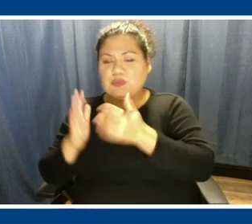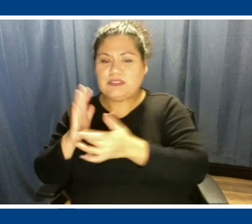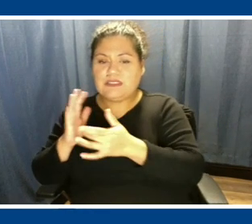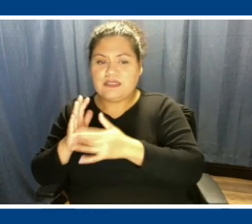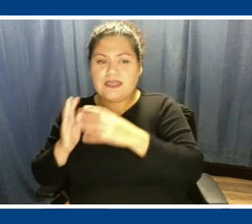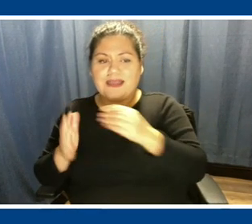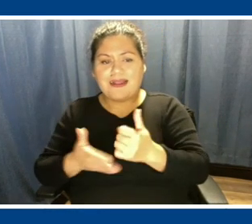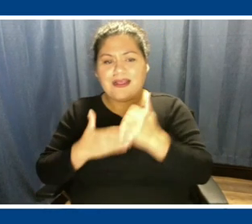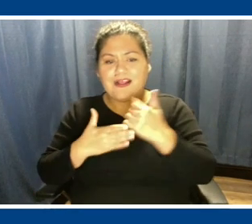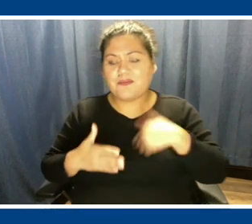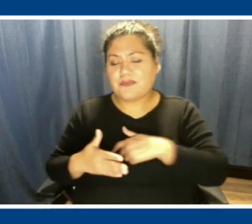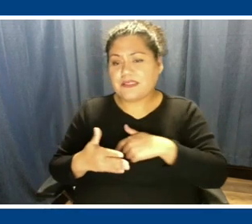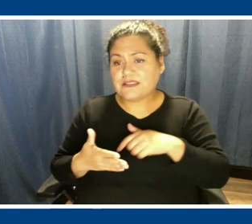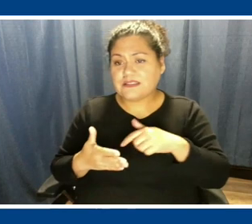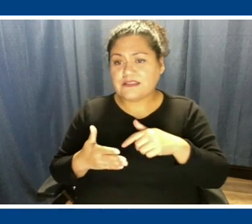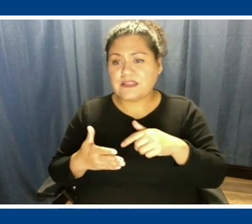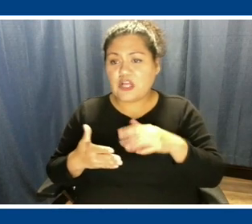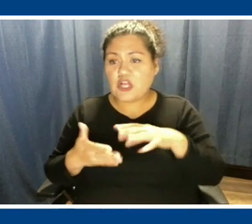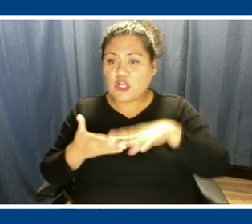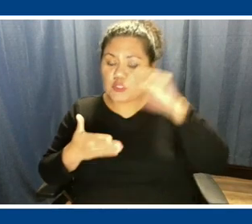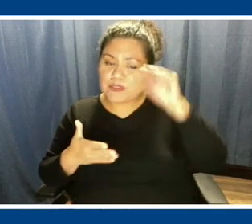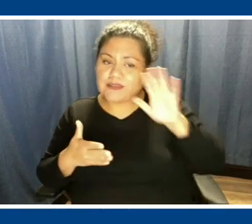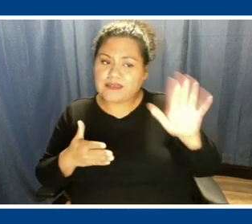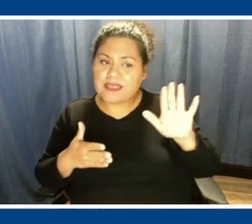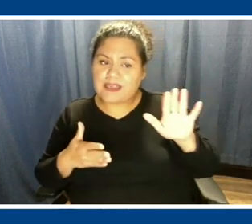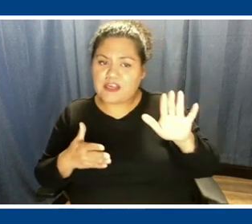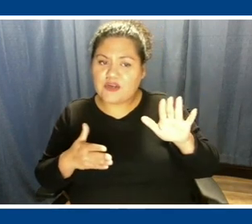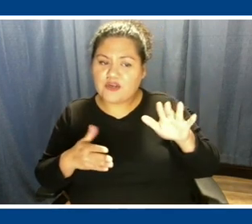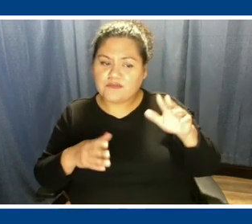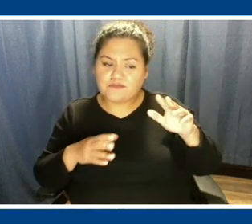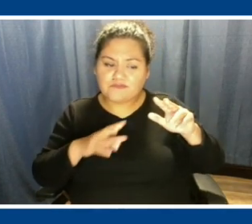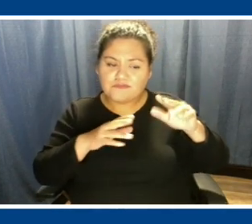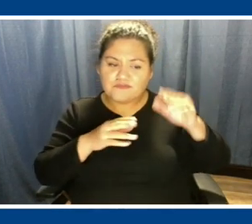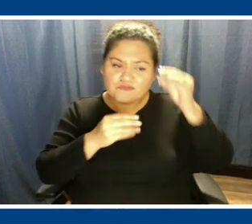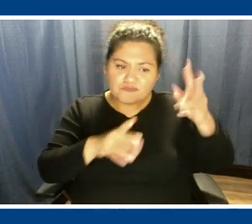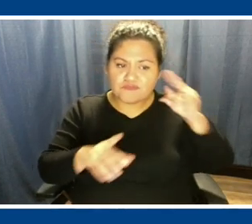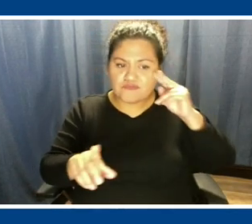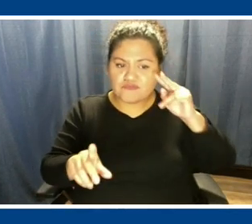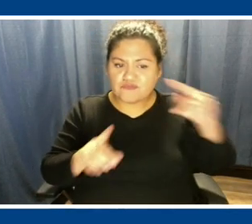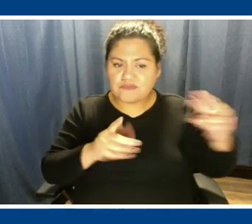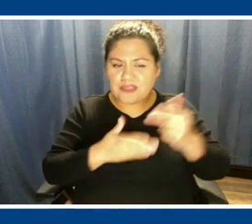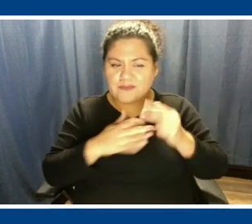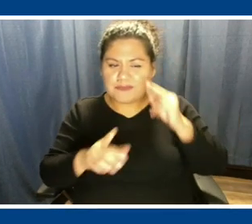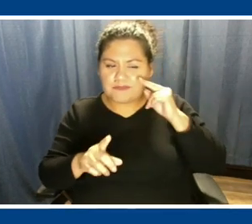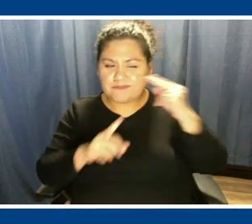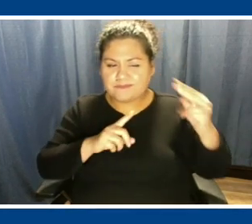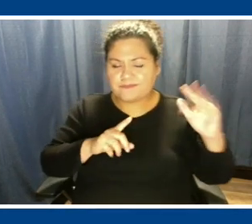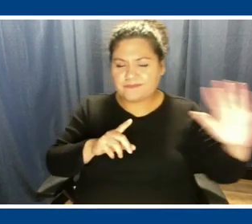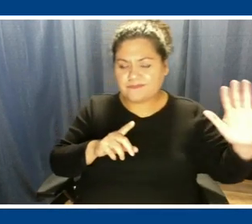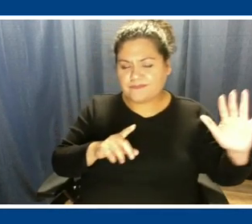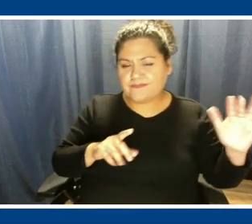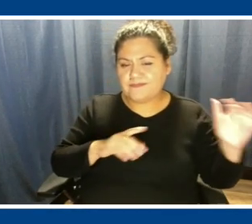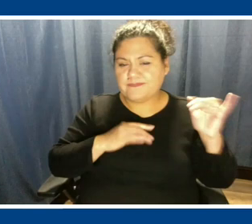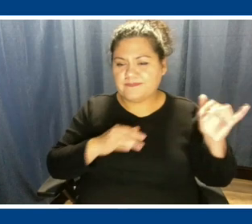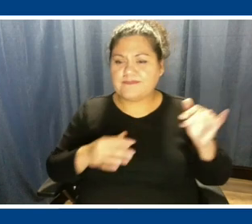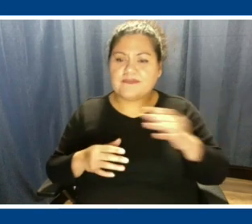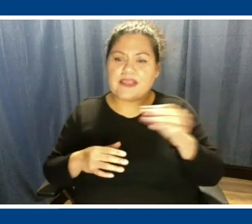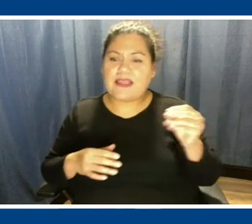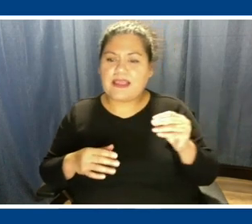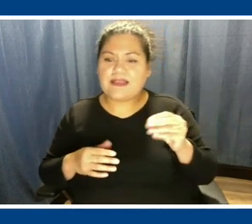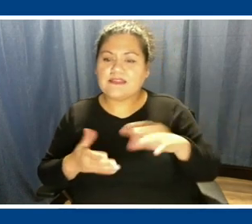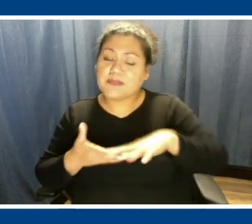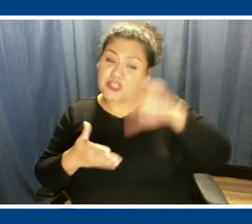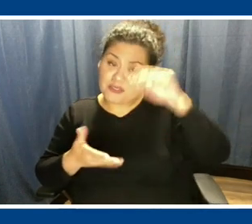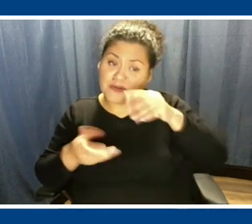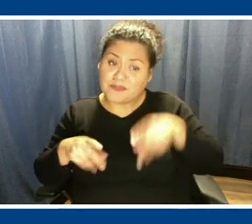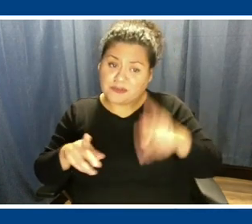us learn their insights better, see things from their perspective and such. So it's been a learning opportunity for us